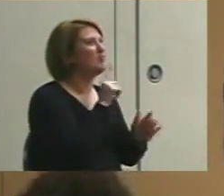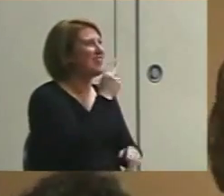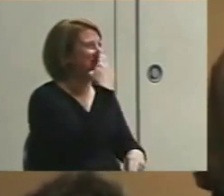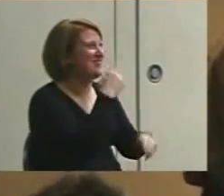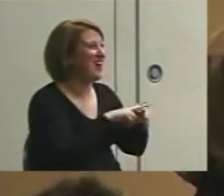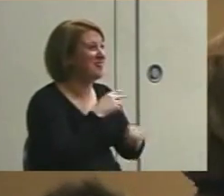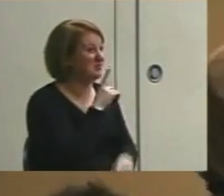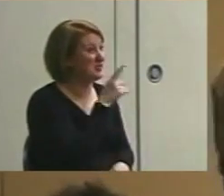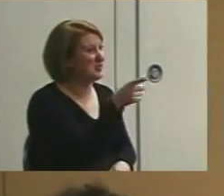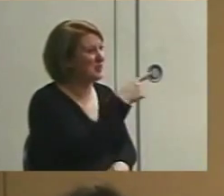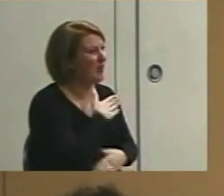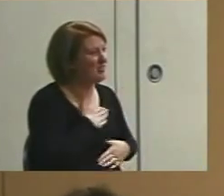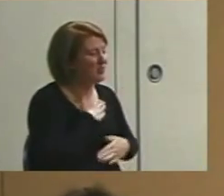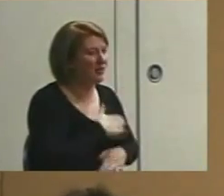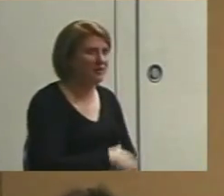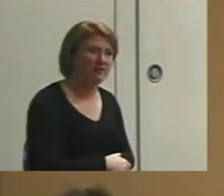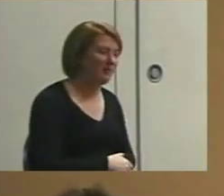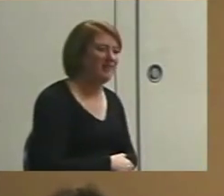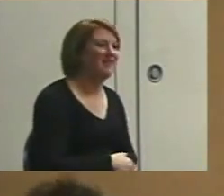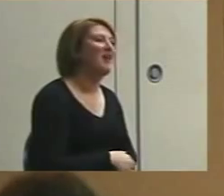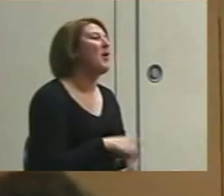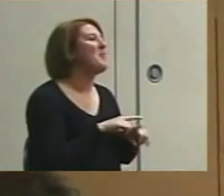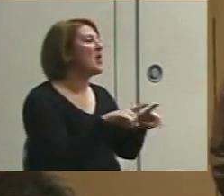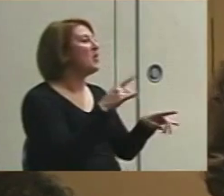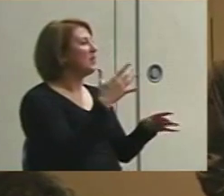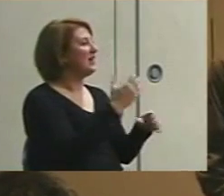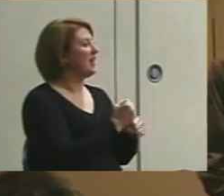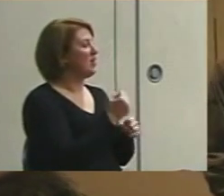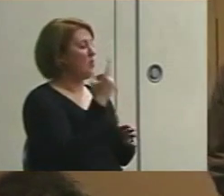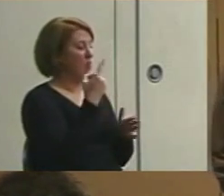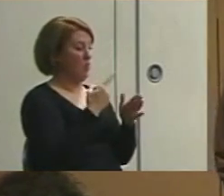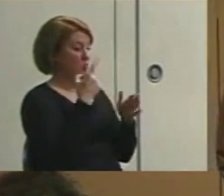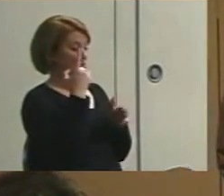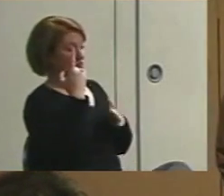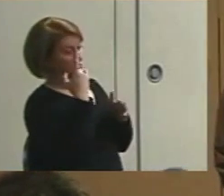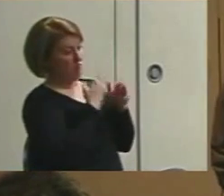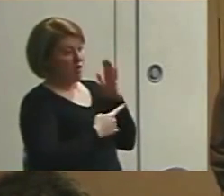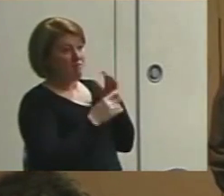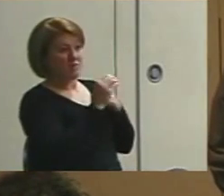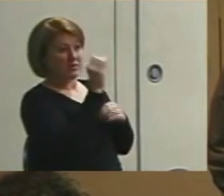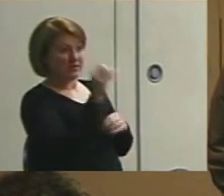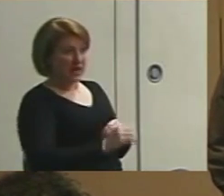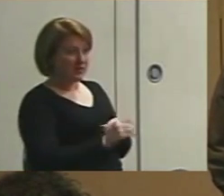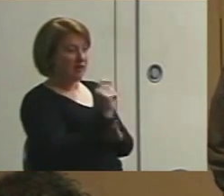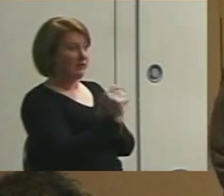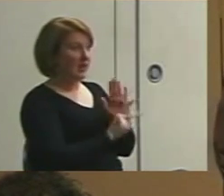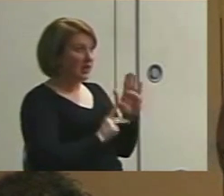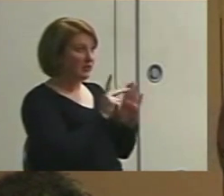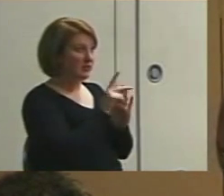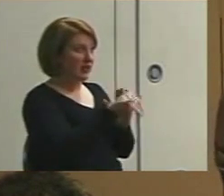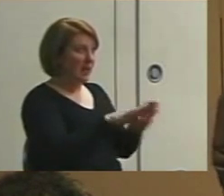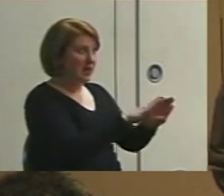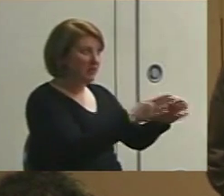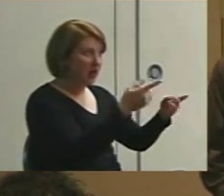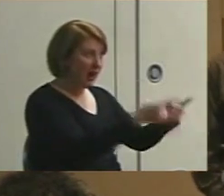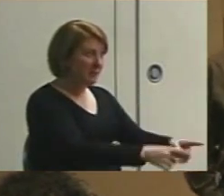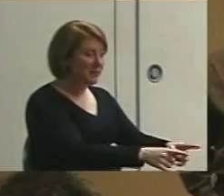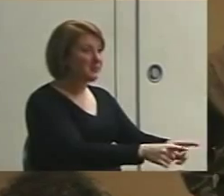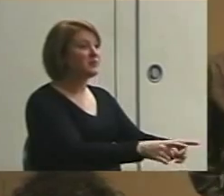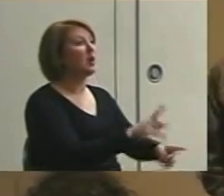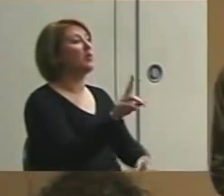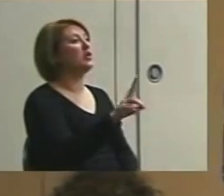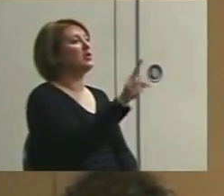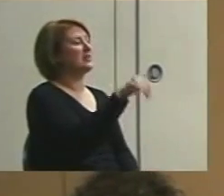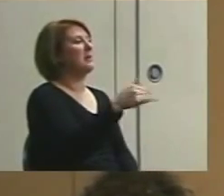ever wants to volunteer. But what we get is, during what percent of intervals did that behavior happen? The reason we use it is because it's